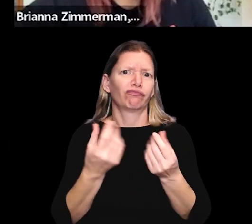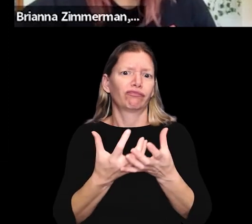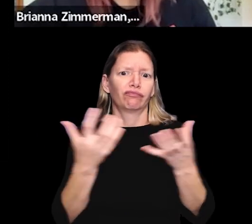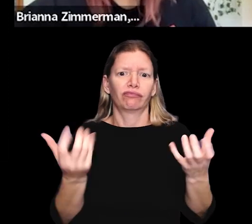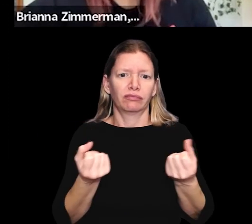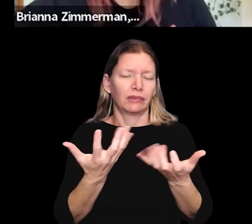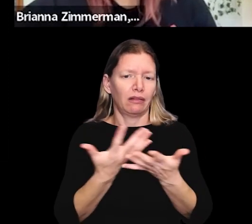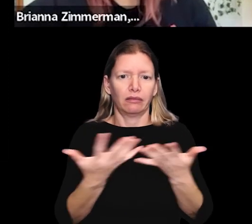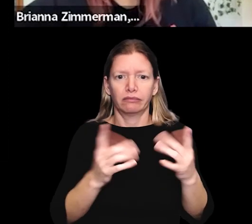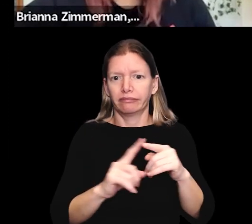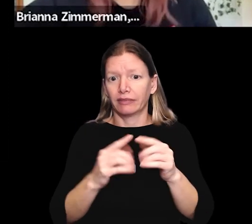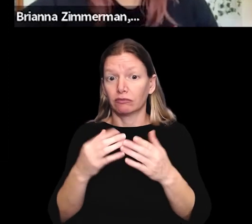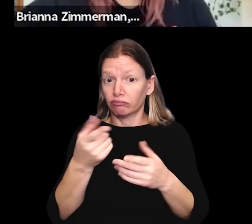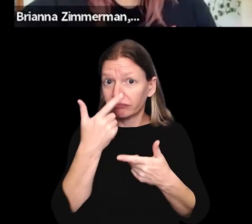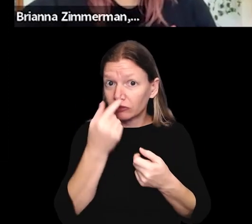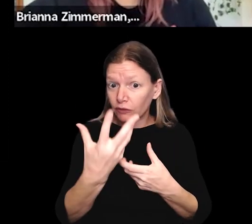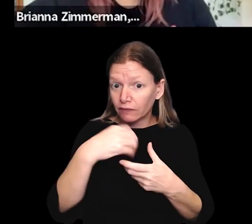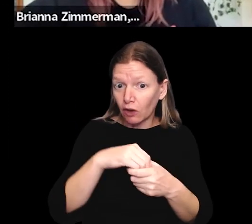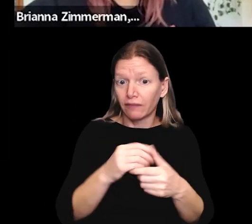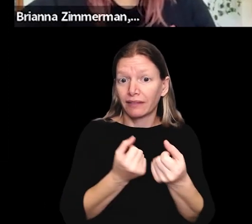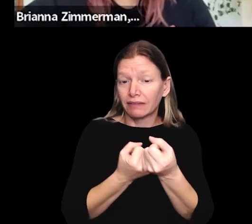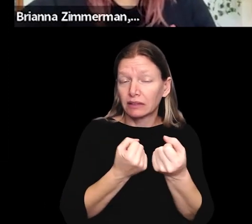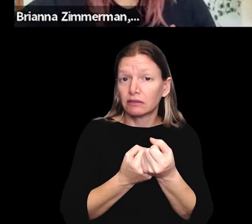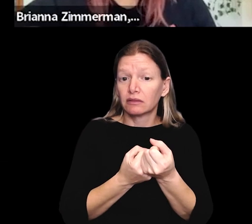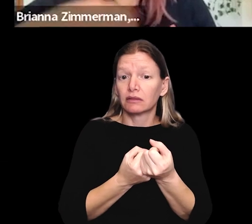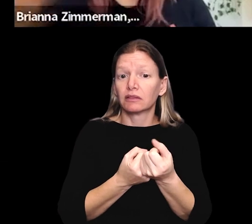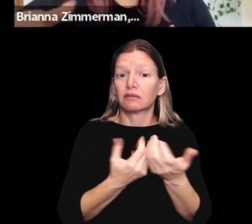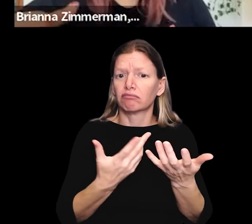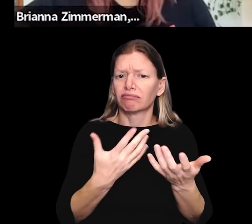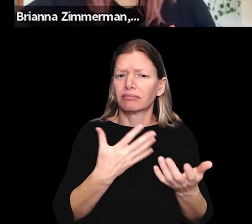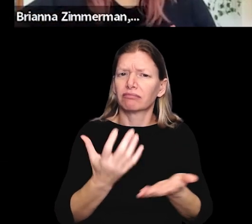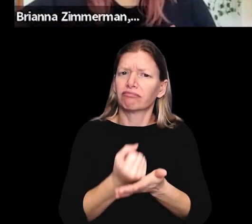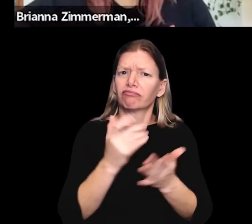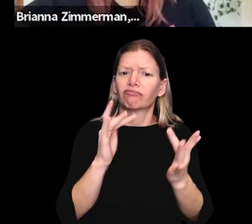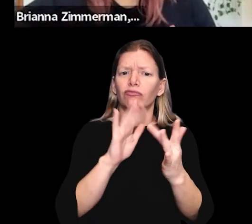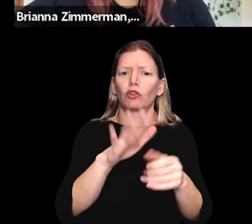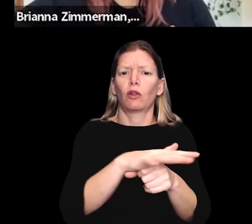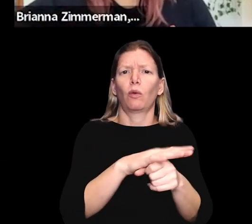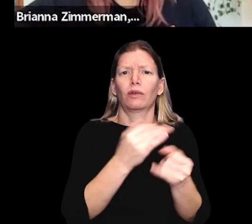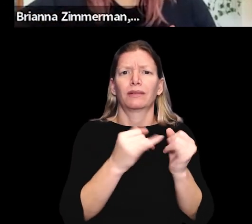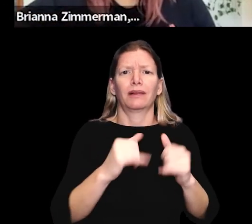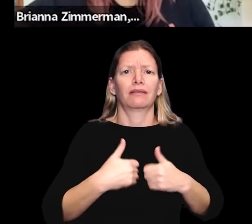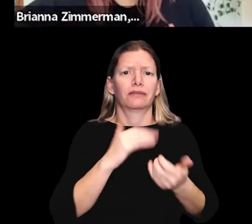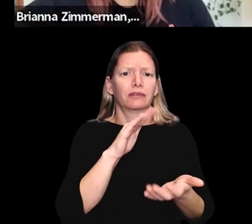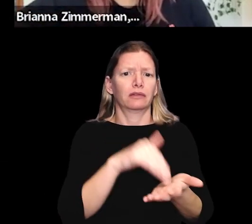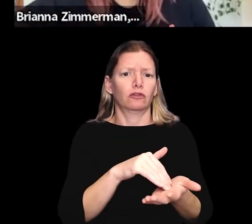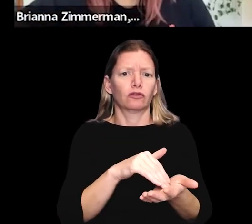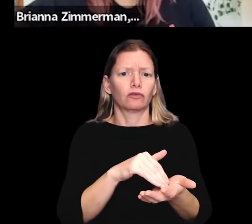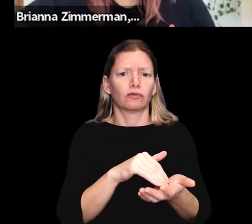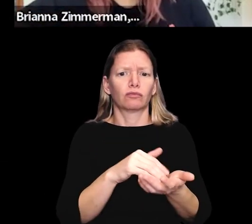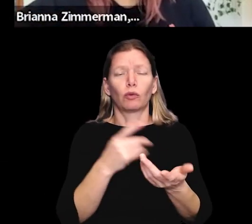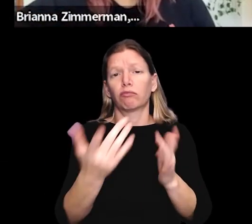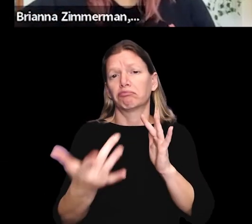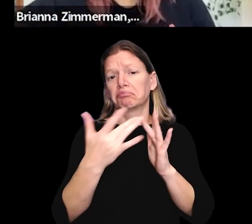lot of education, different things if you're interested in getting involved in that sort of advocacy reach out to your local independent living Center,